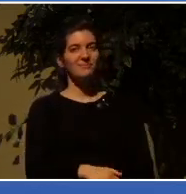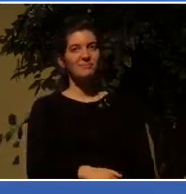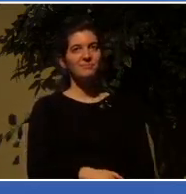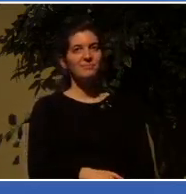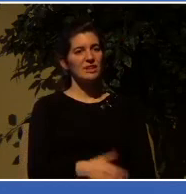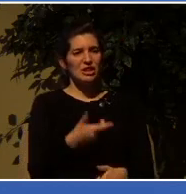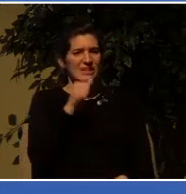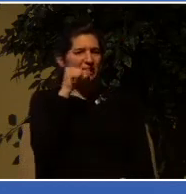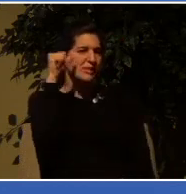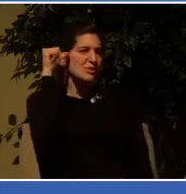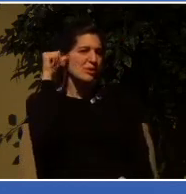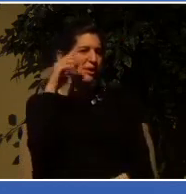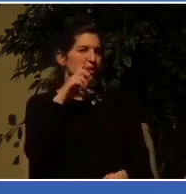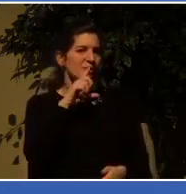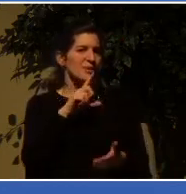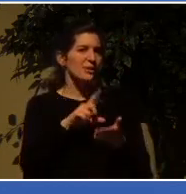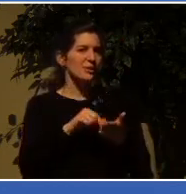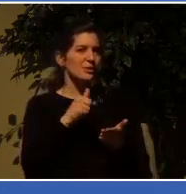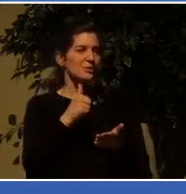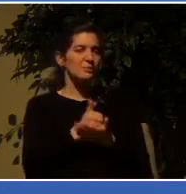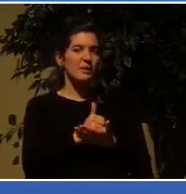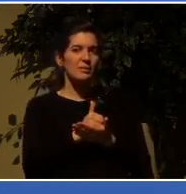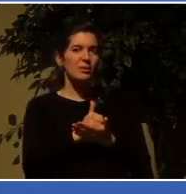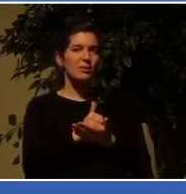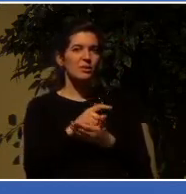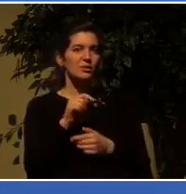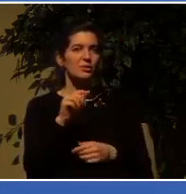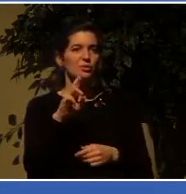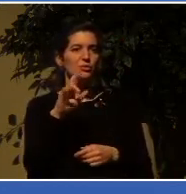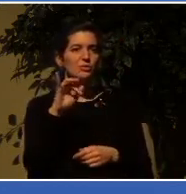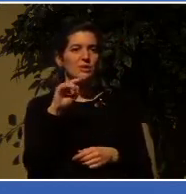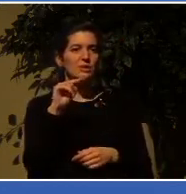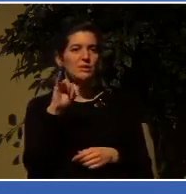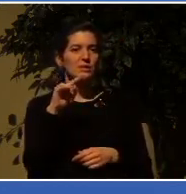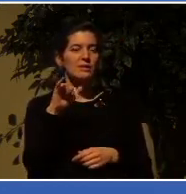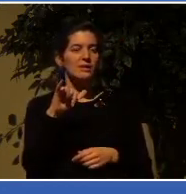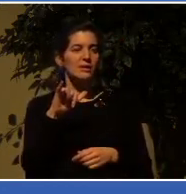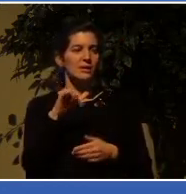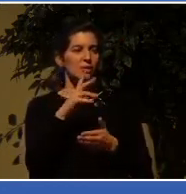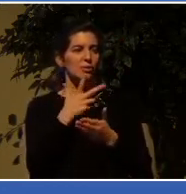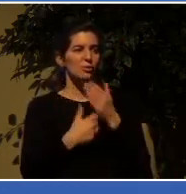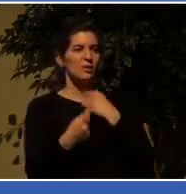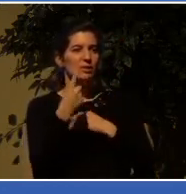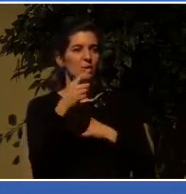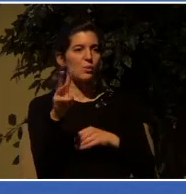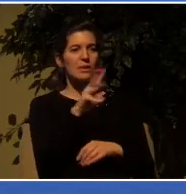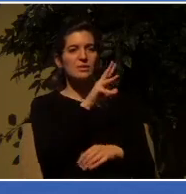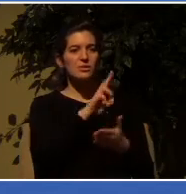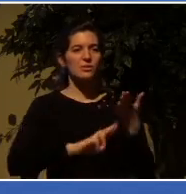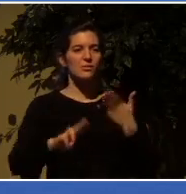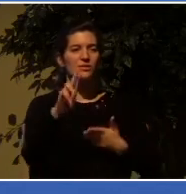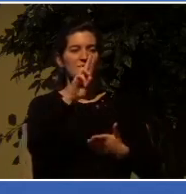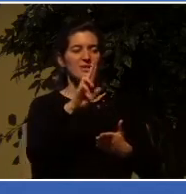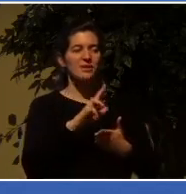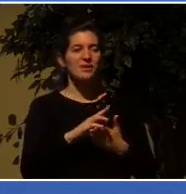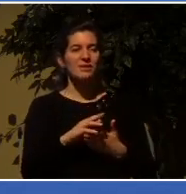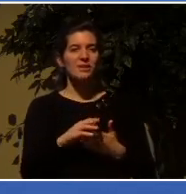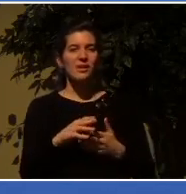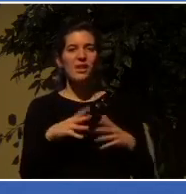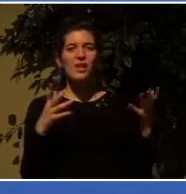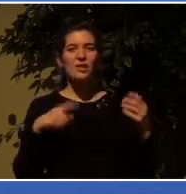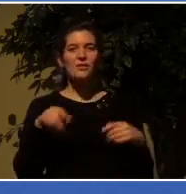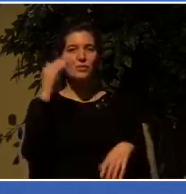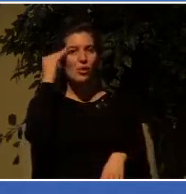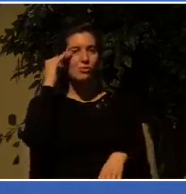concerning Trinity Western University, a lot of you will know its history. It's a Christian